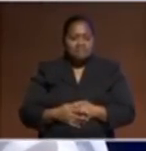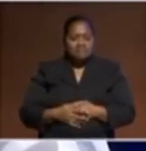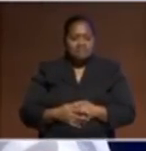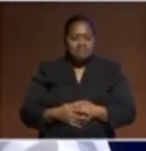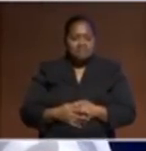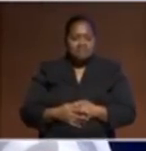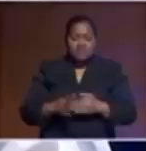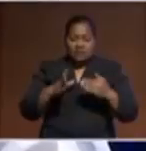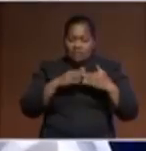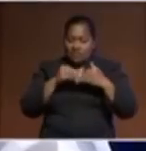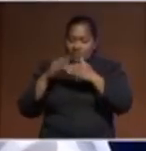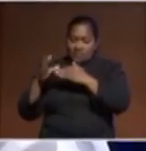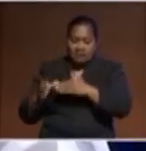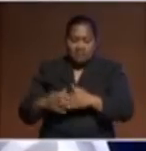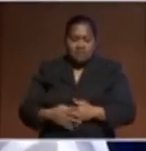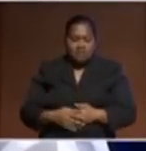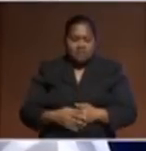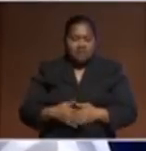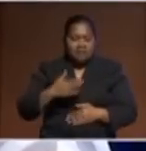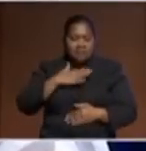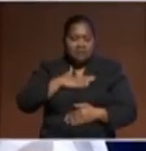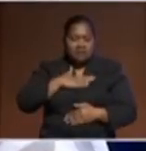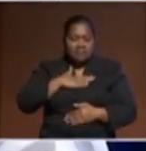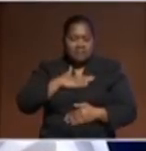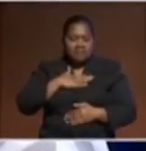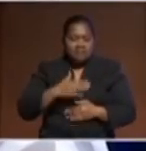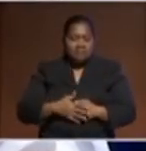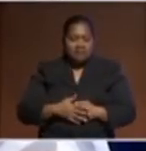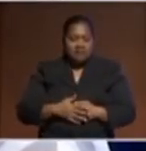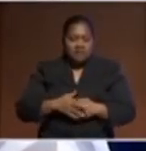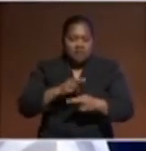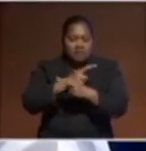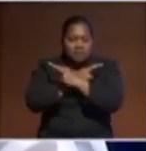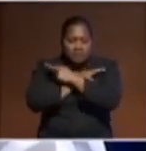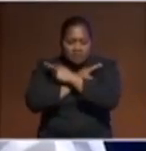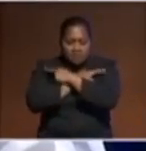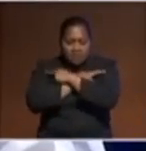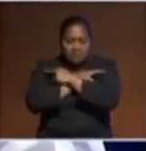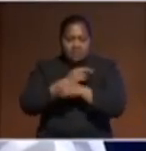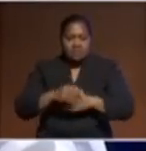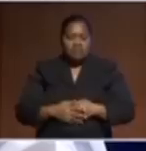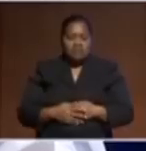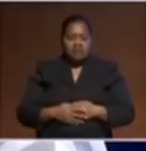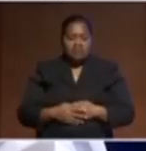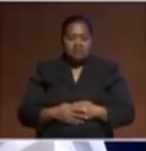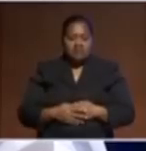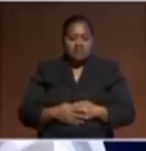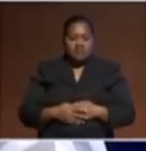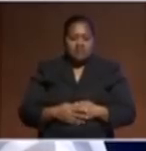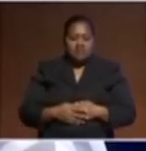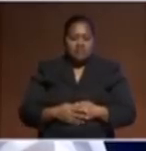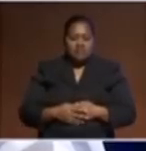My deep respects to our dear Prime Minister of New Zealand,